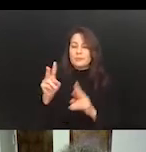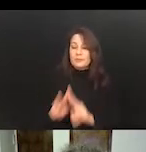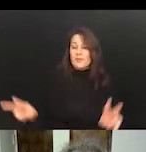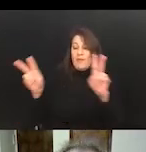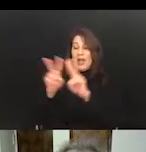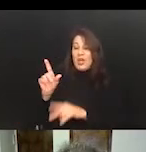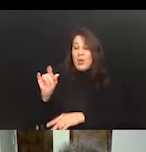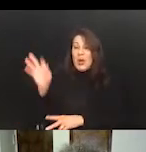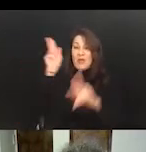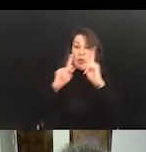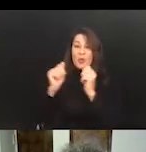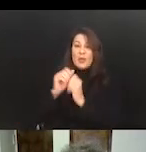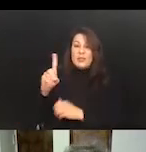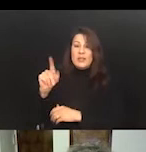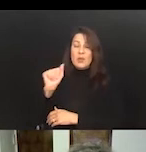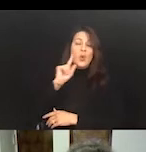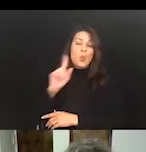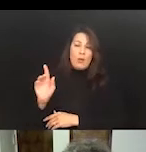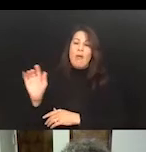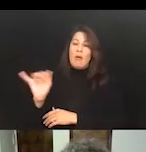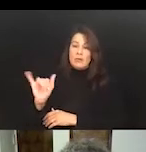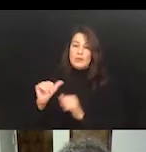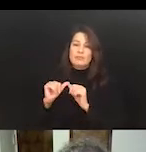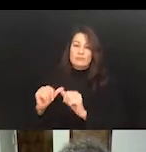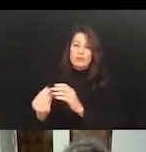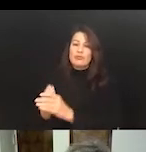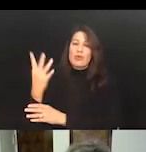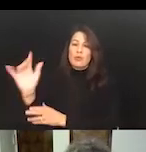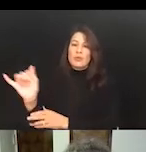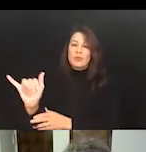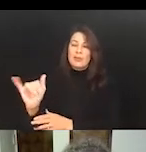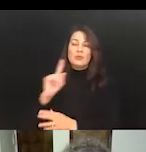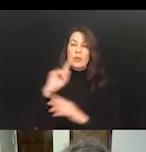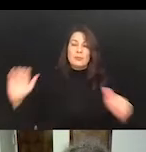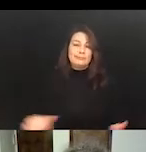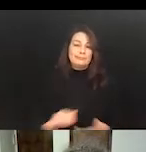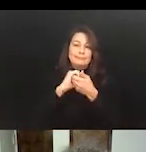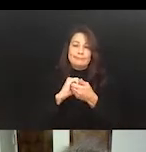disabilities will then continue to grow as well, it sort of goes hand in hand.